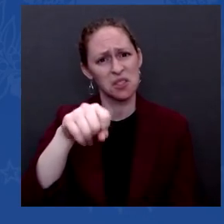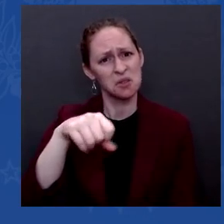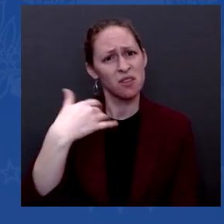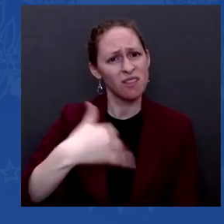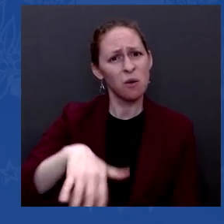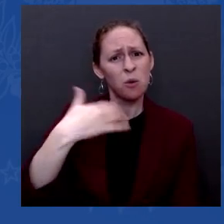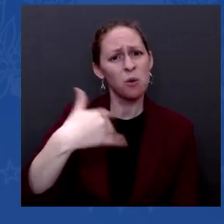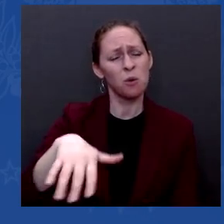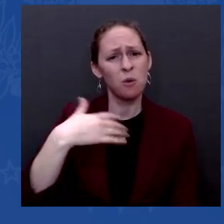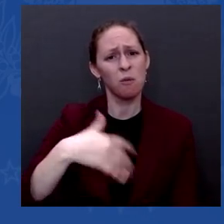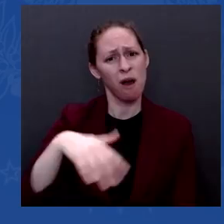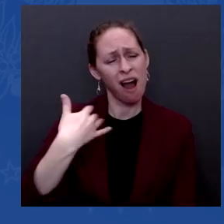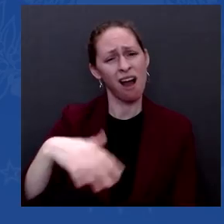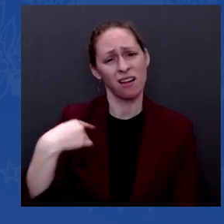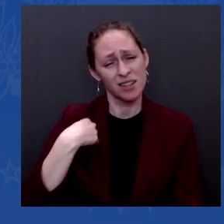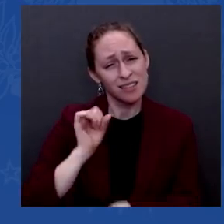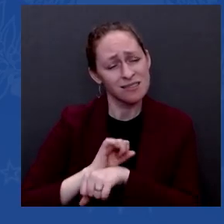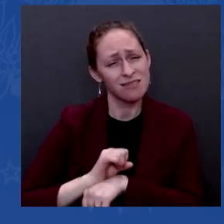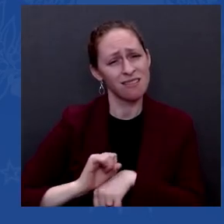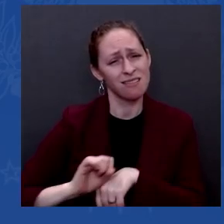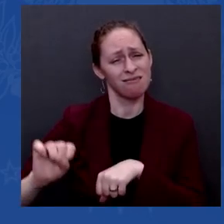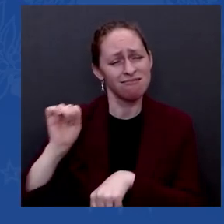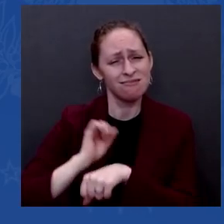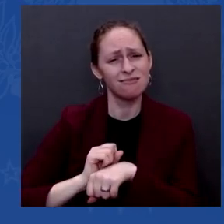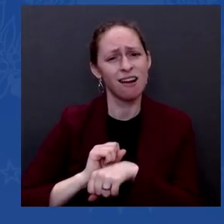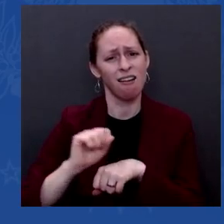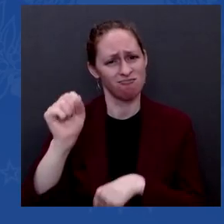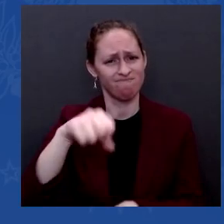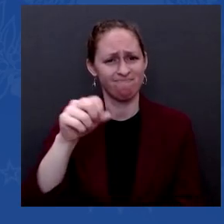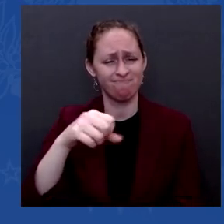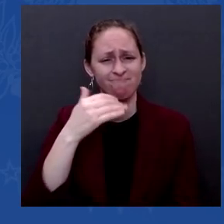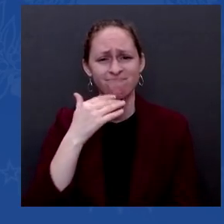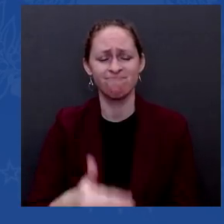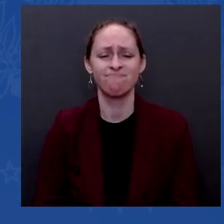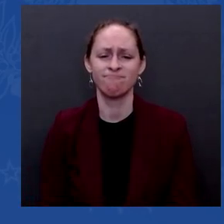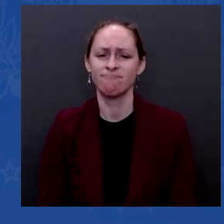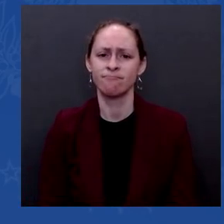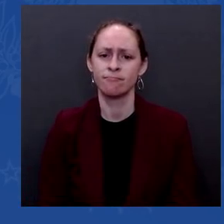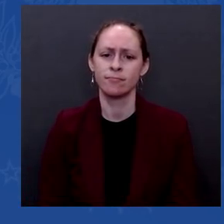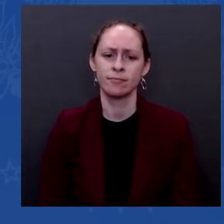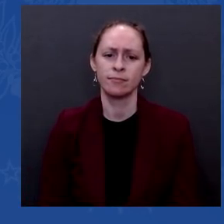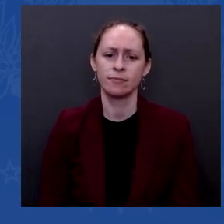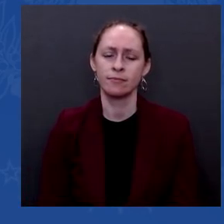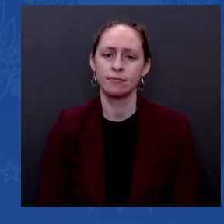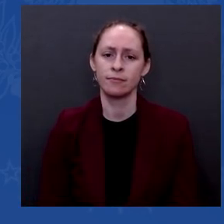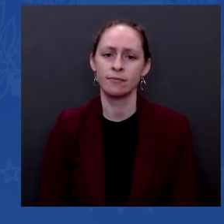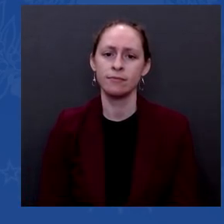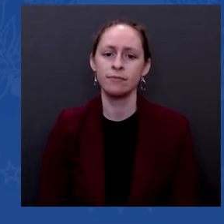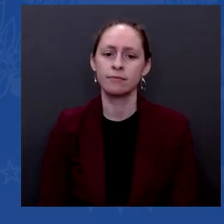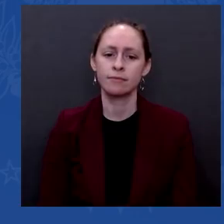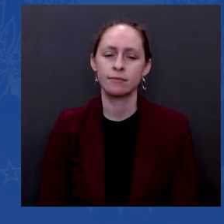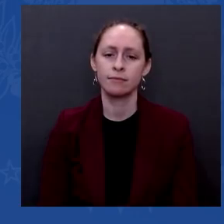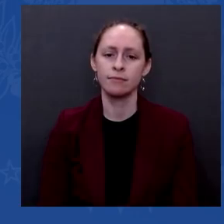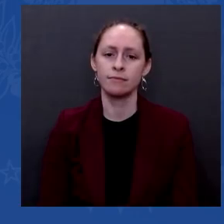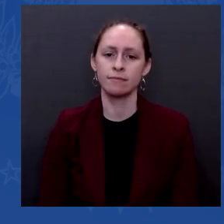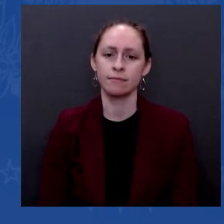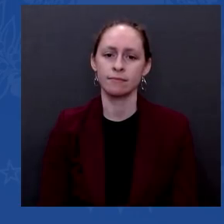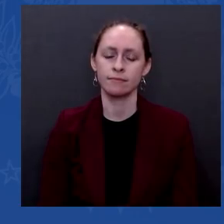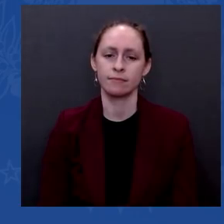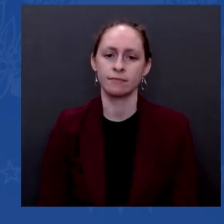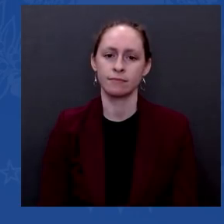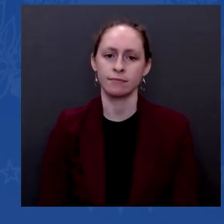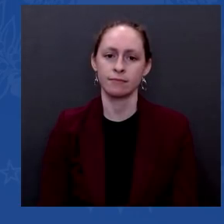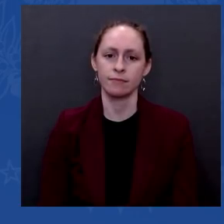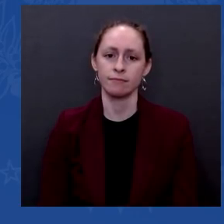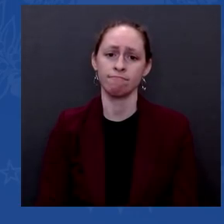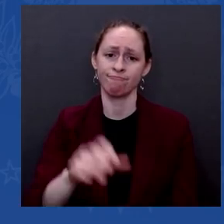You know, the idea that on testing we've done, we should have done it quicker, but we've done remarkable since